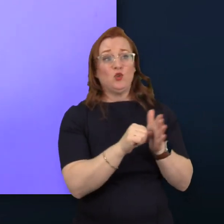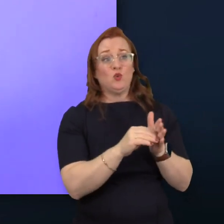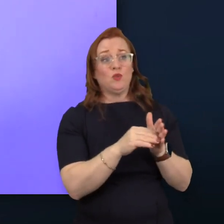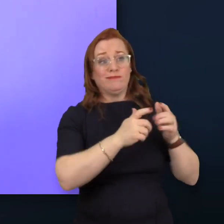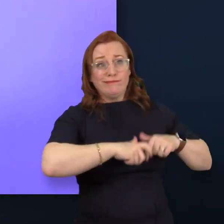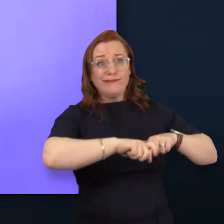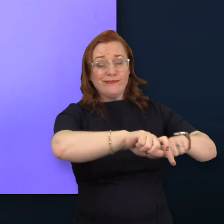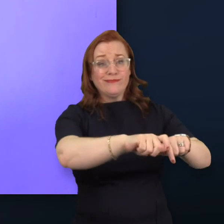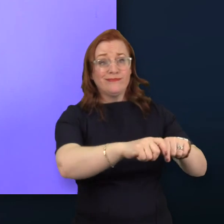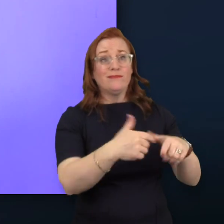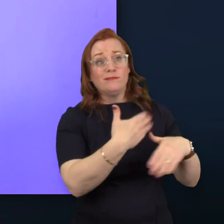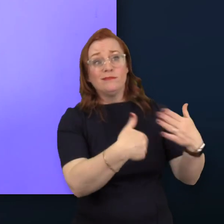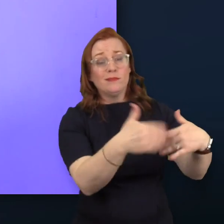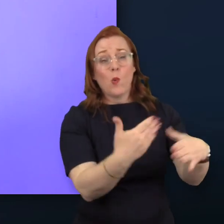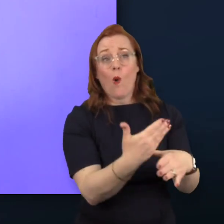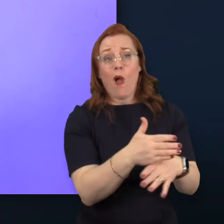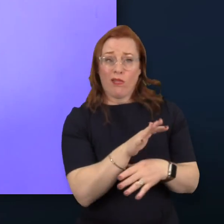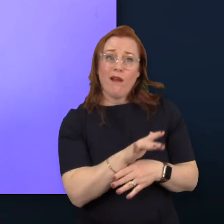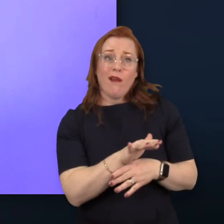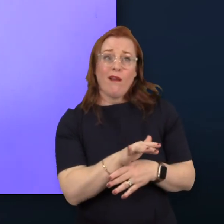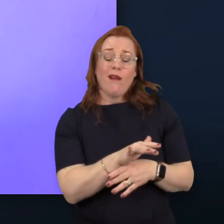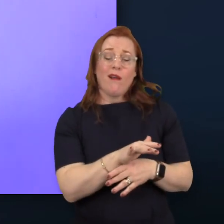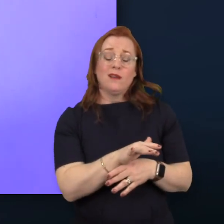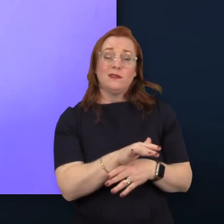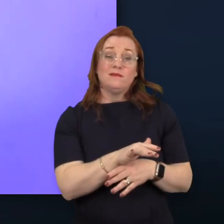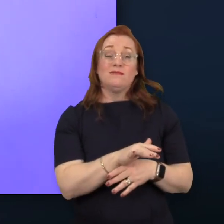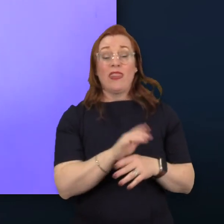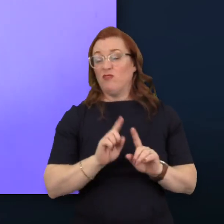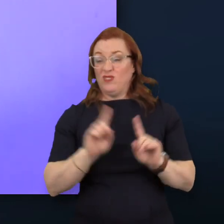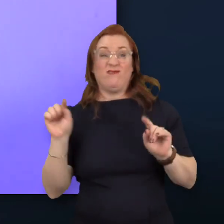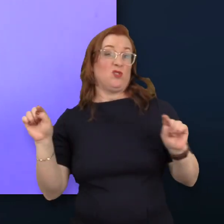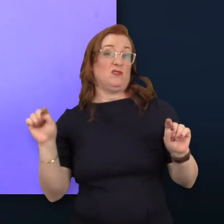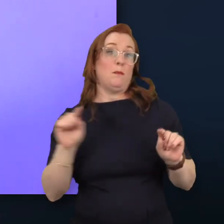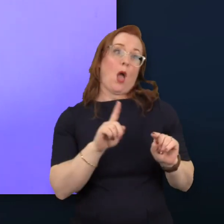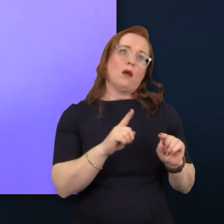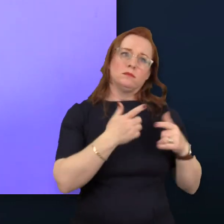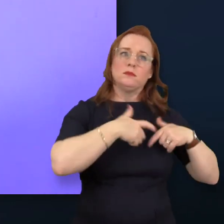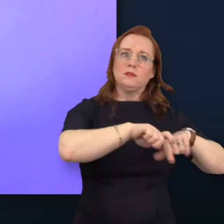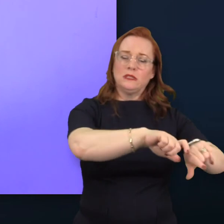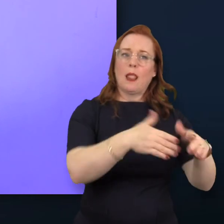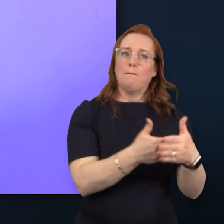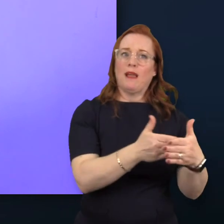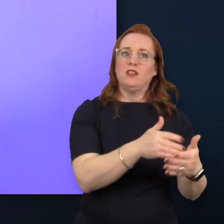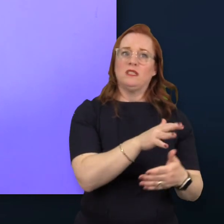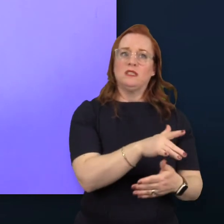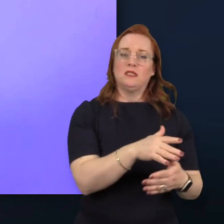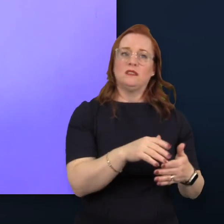the industry are as great if different from those of getting into it in the first place